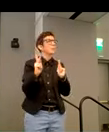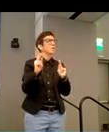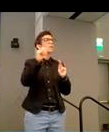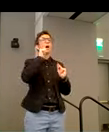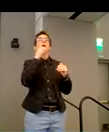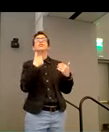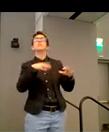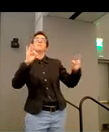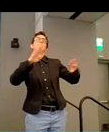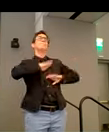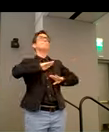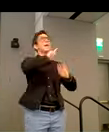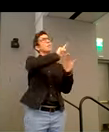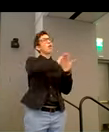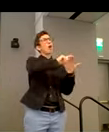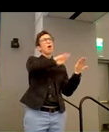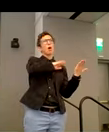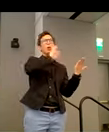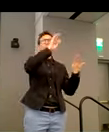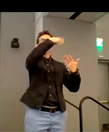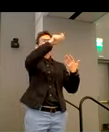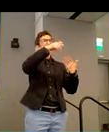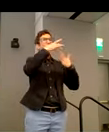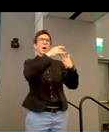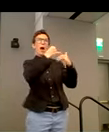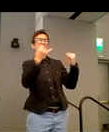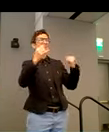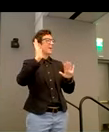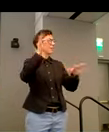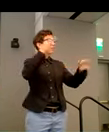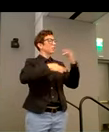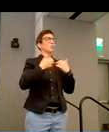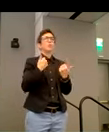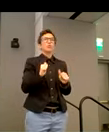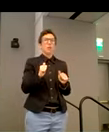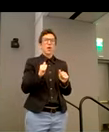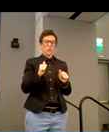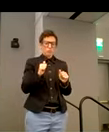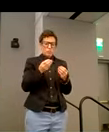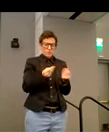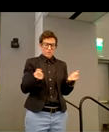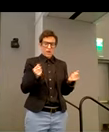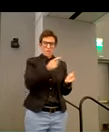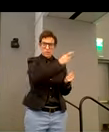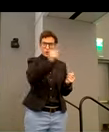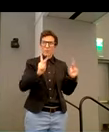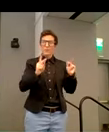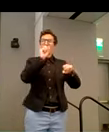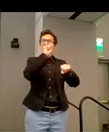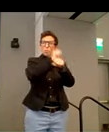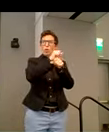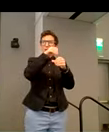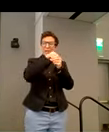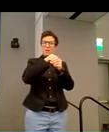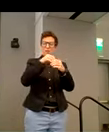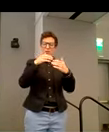so we can meet a law or a guideline. We're trying to solve so that people can actually work in an environment and